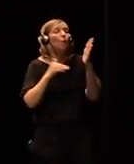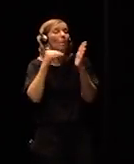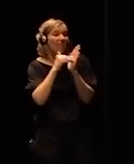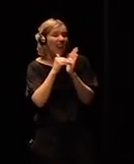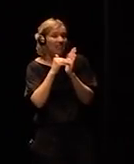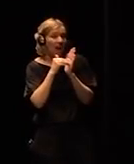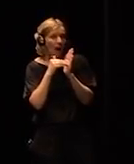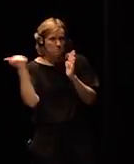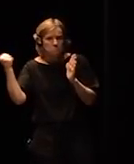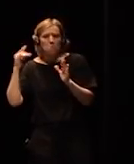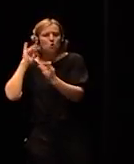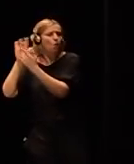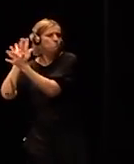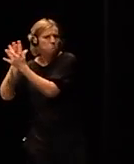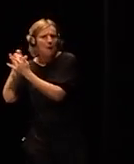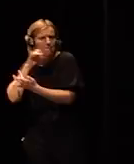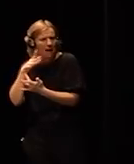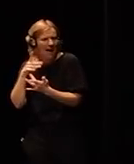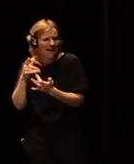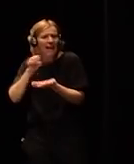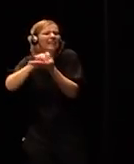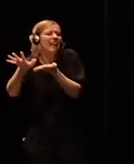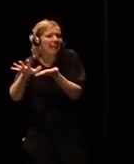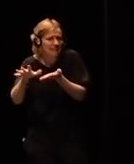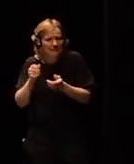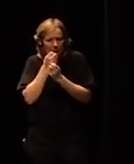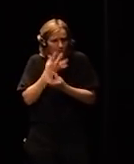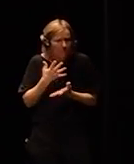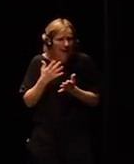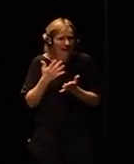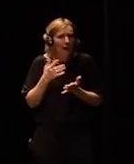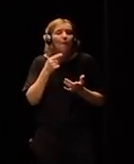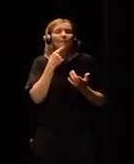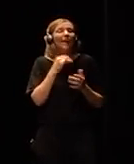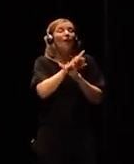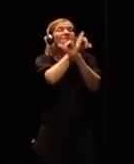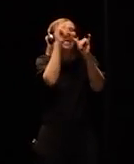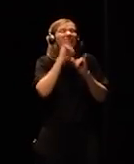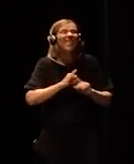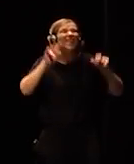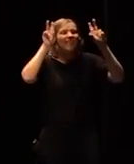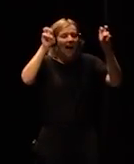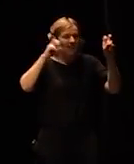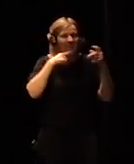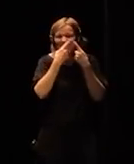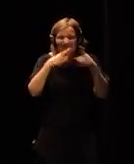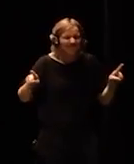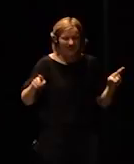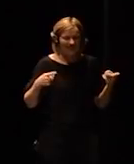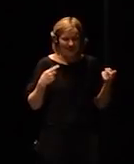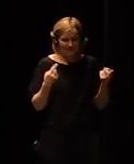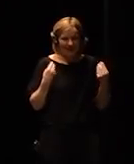but happiness is something else it's a larger story of life protecting what makes us human means for example